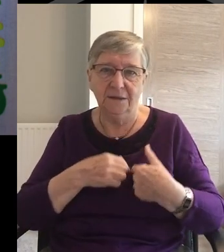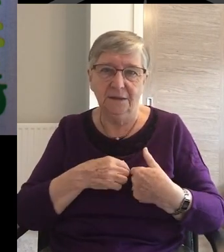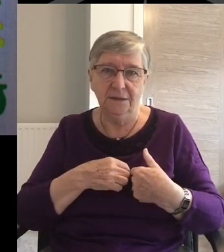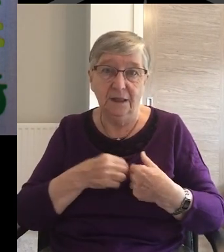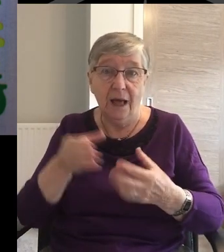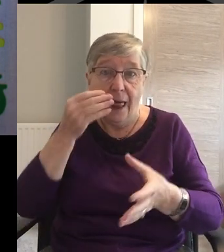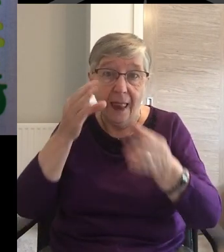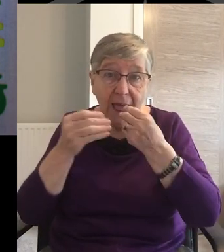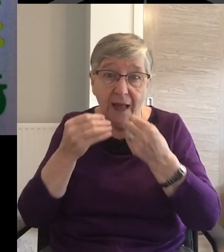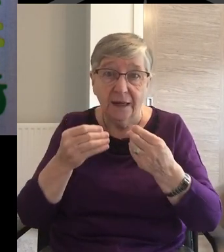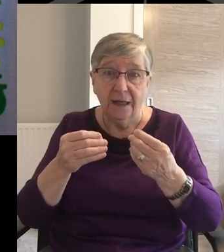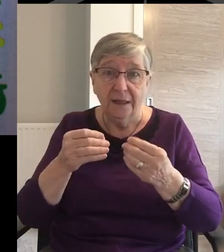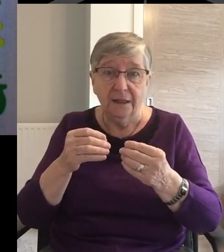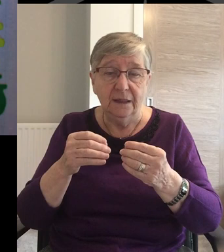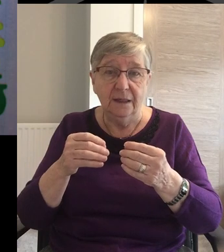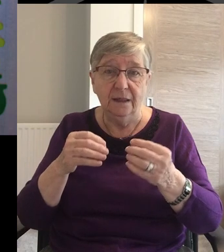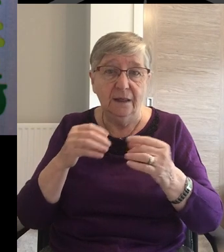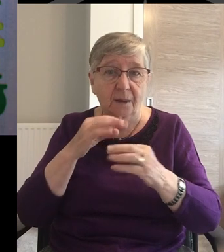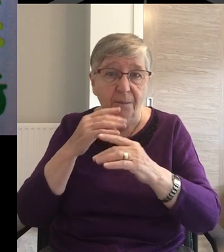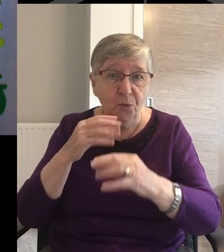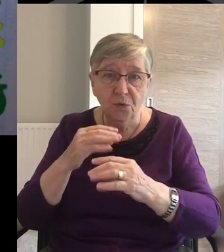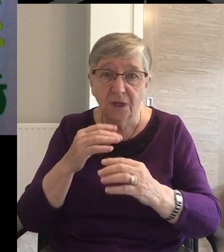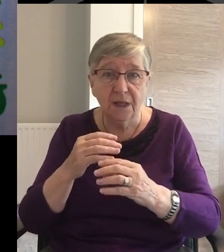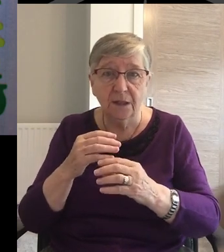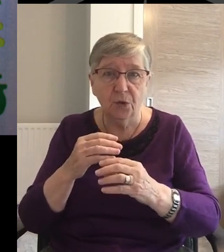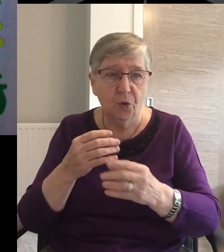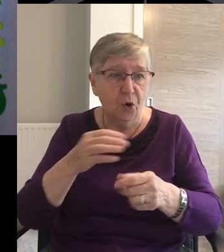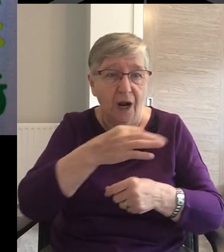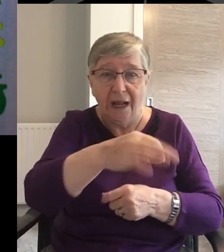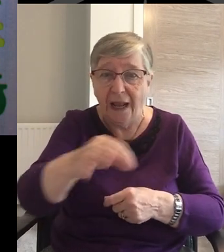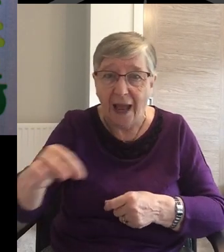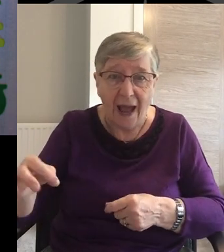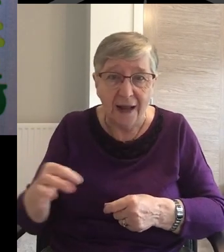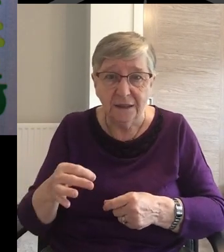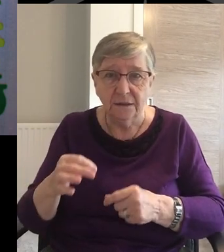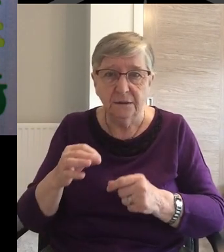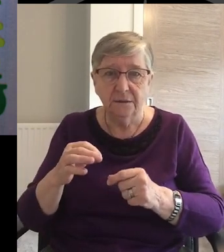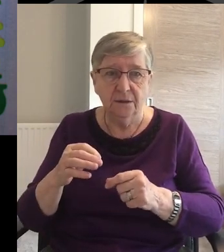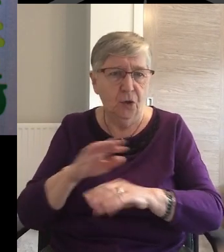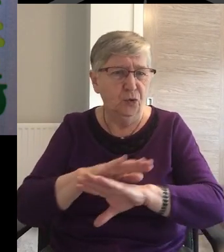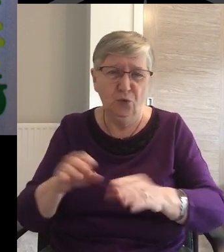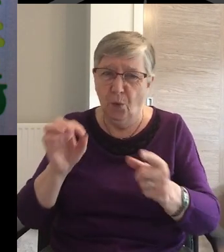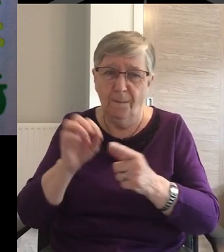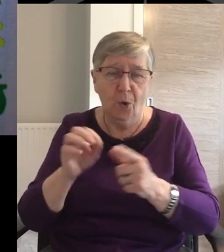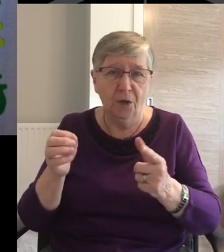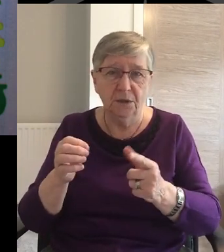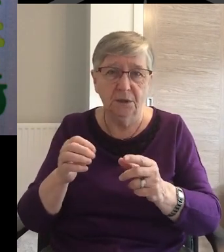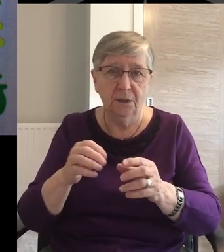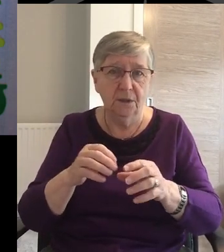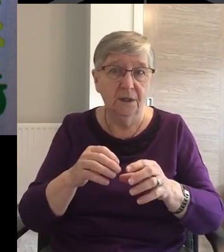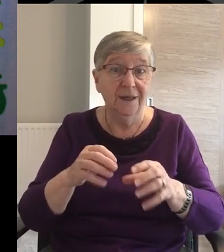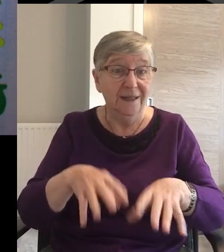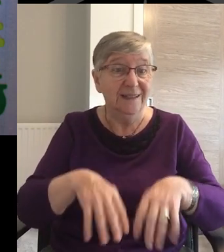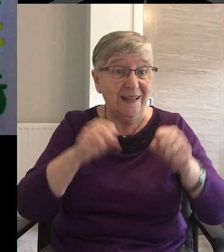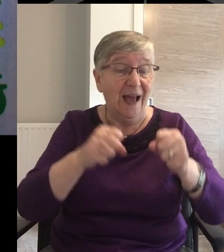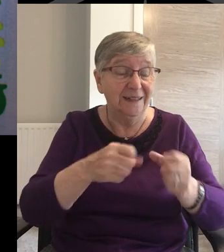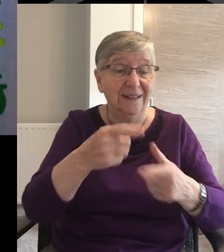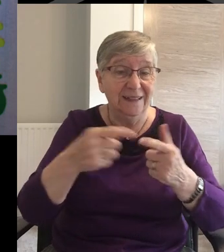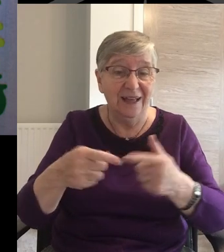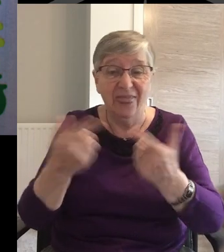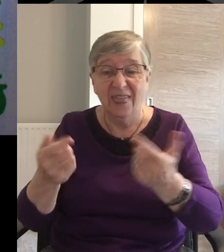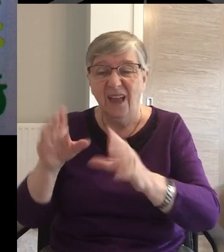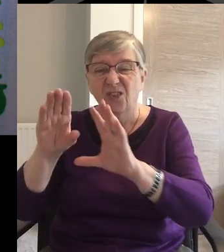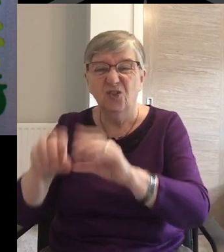a musical instrument Or gardening There's no point starting And then stopping after a few weeks With the job half done